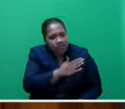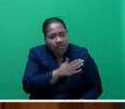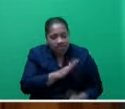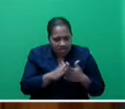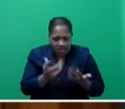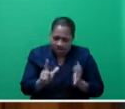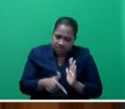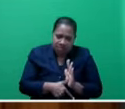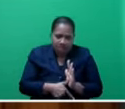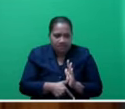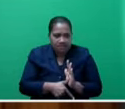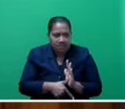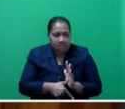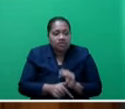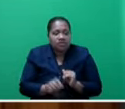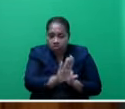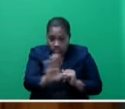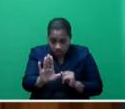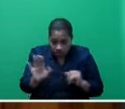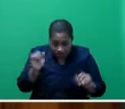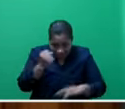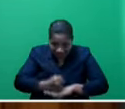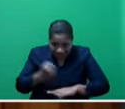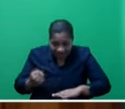time that we all, especially the government, take heed